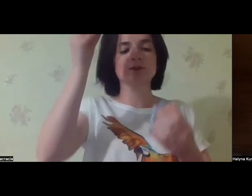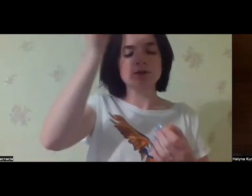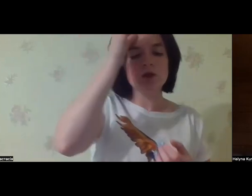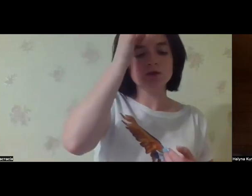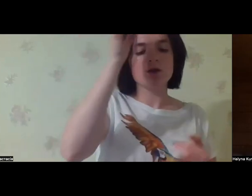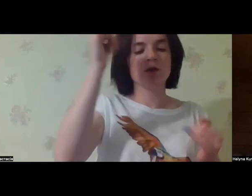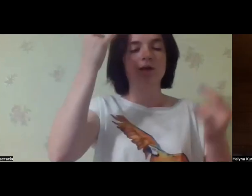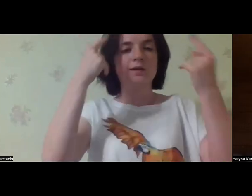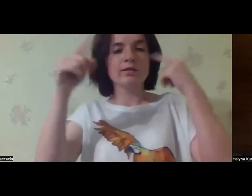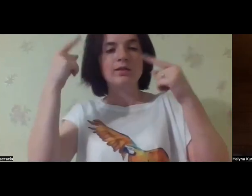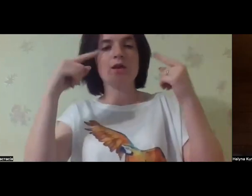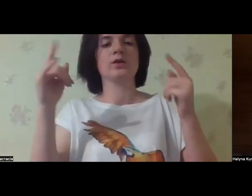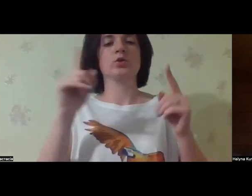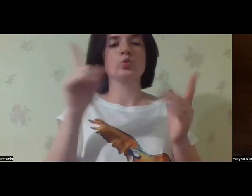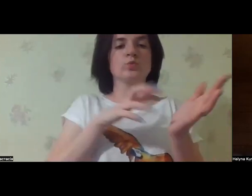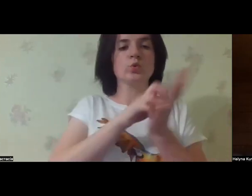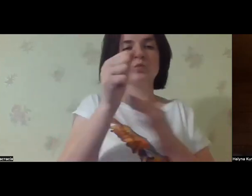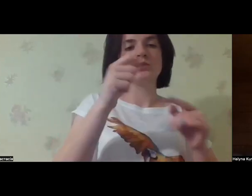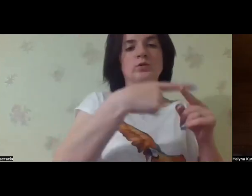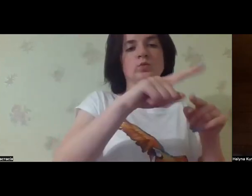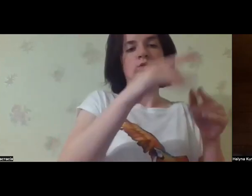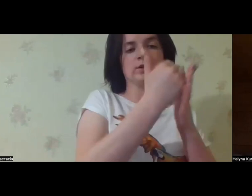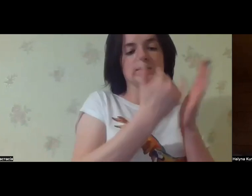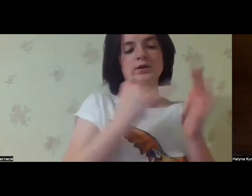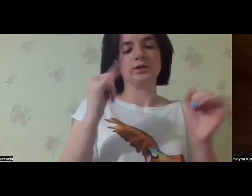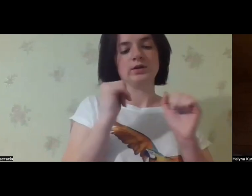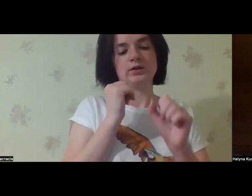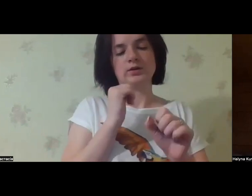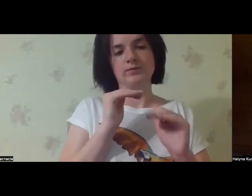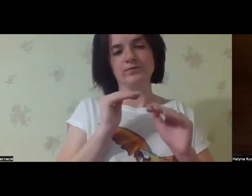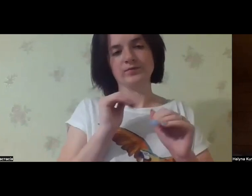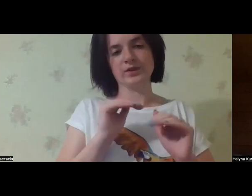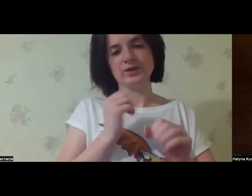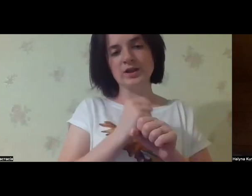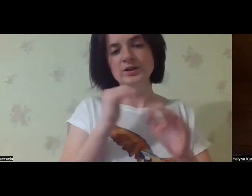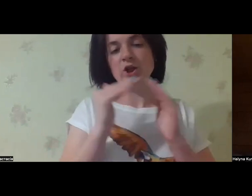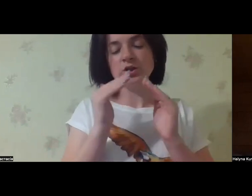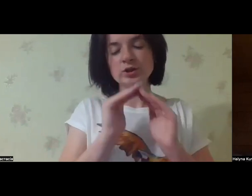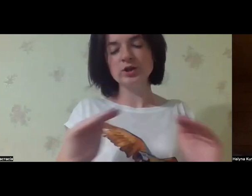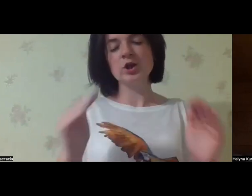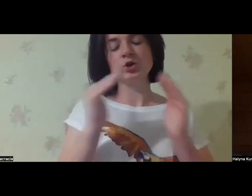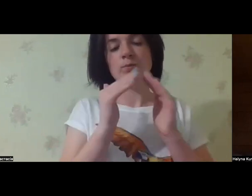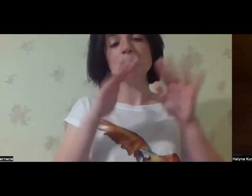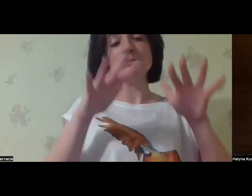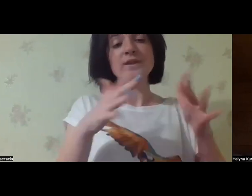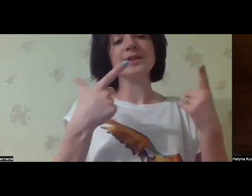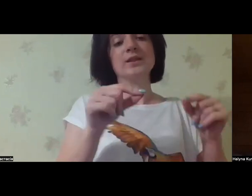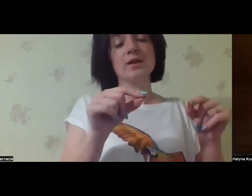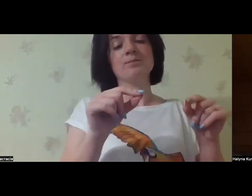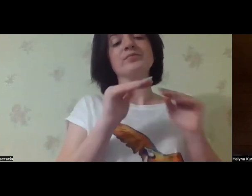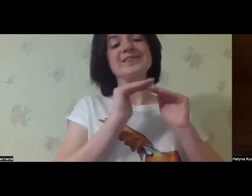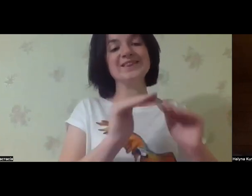joining our efforts and sharing our ideas to destroy this system, and to make the